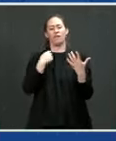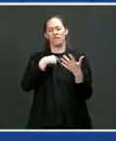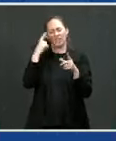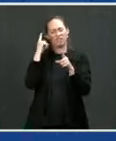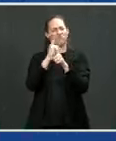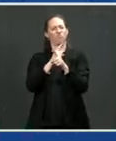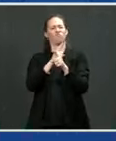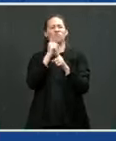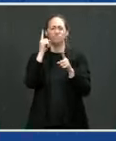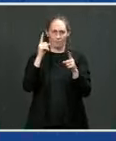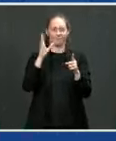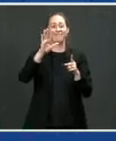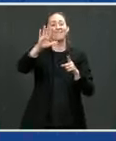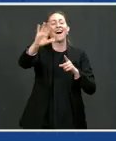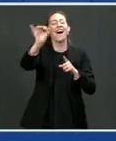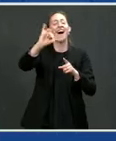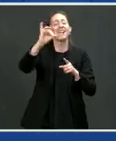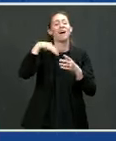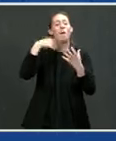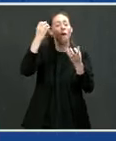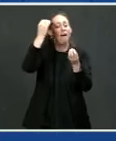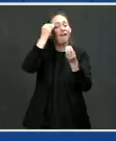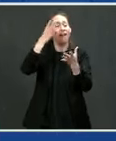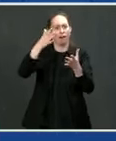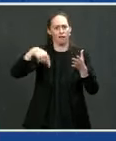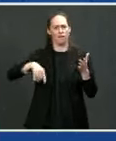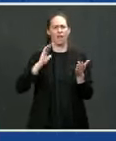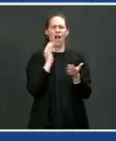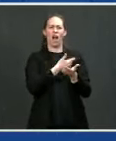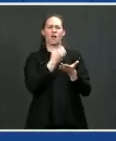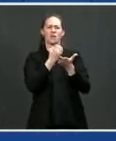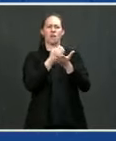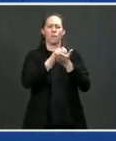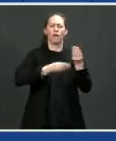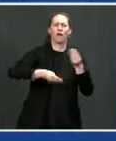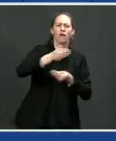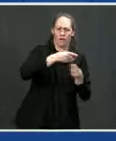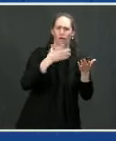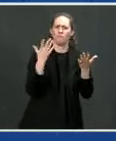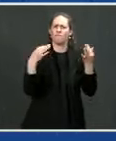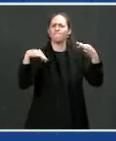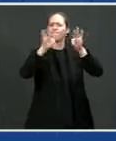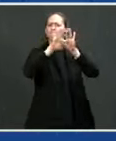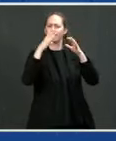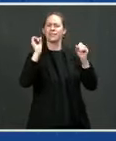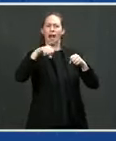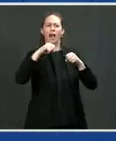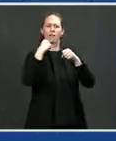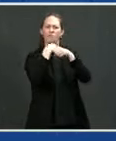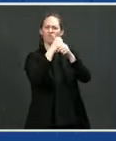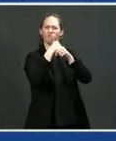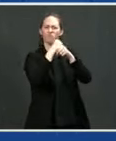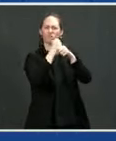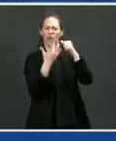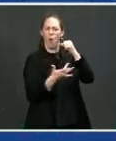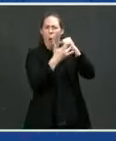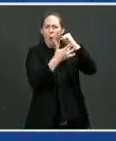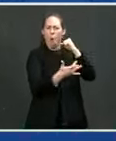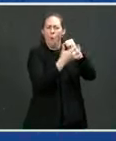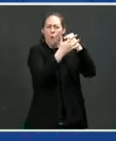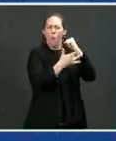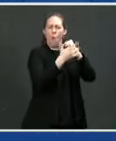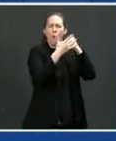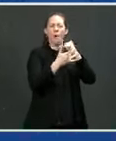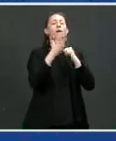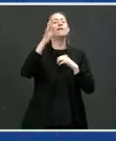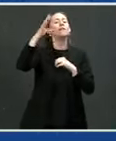of our Greenville economy is advanced manufacturing and I want to point out that Proterra sits on Interstate 85 just